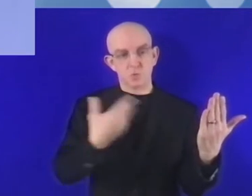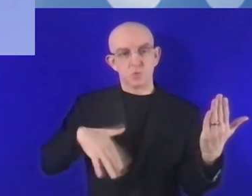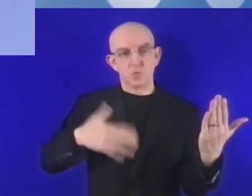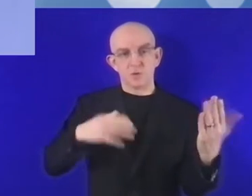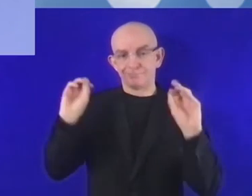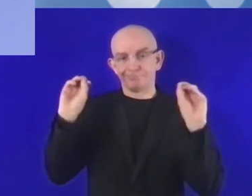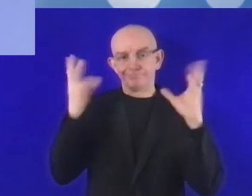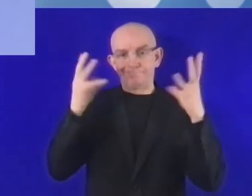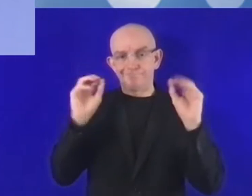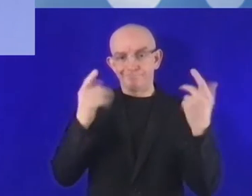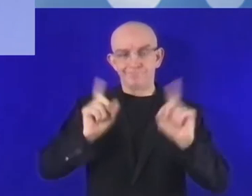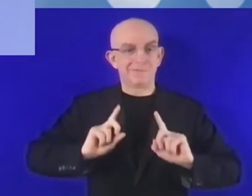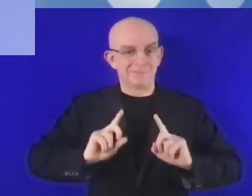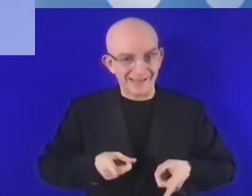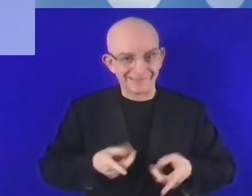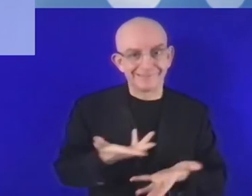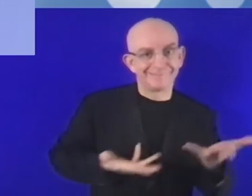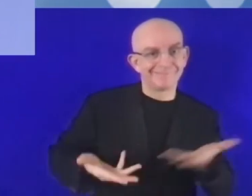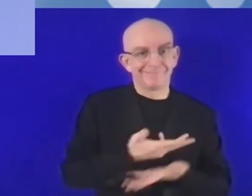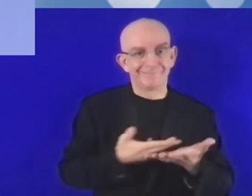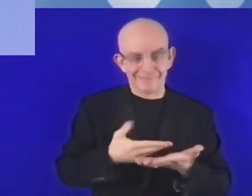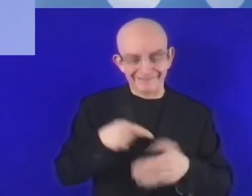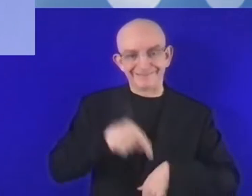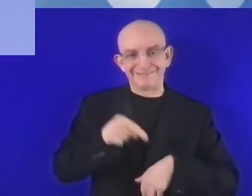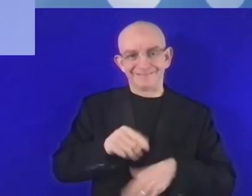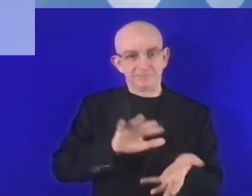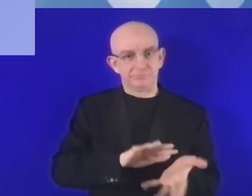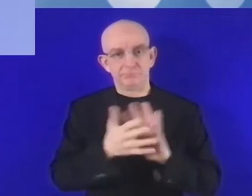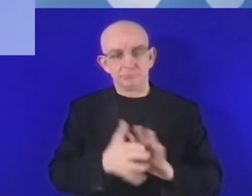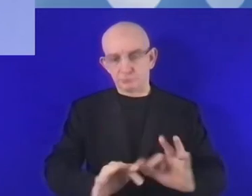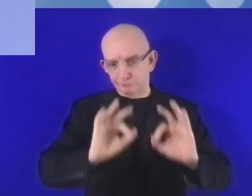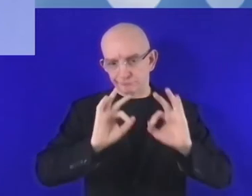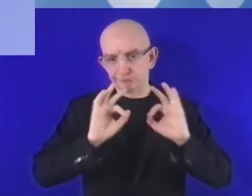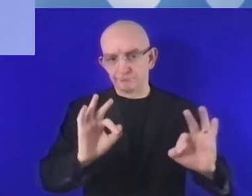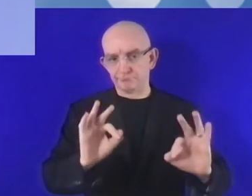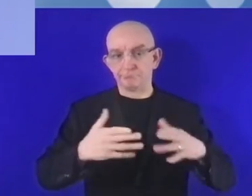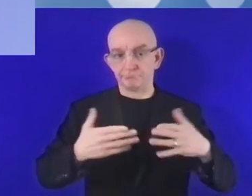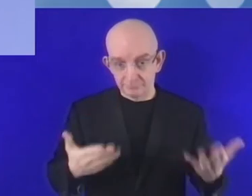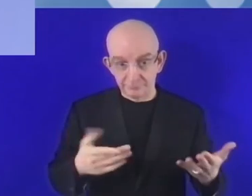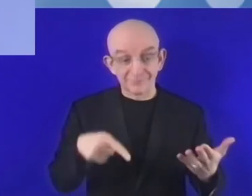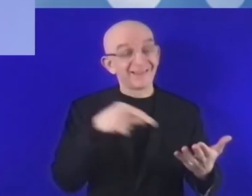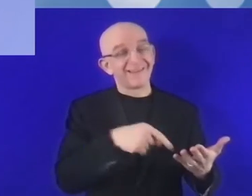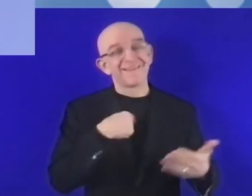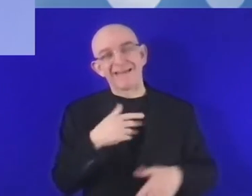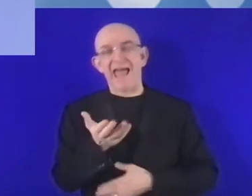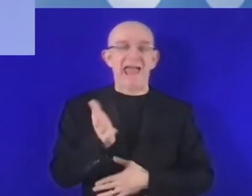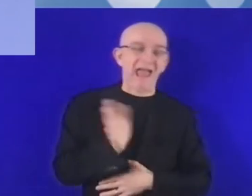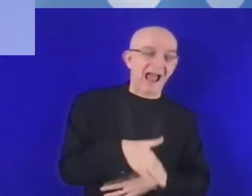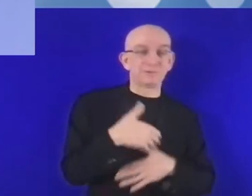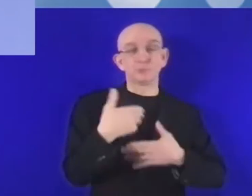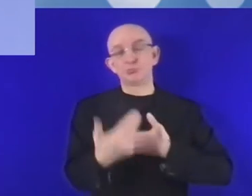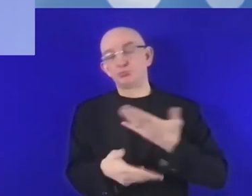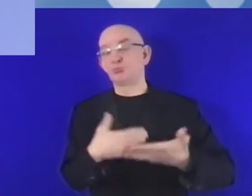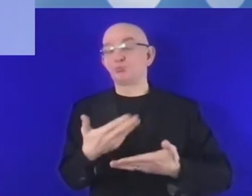manage the digital technology, advanced and proactive, it can significantly impede